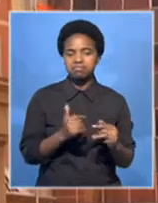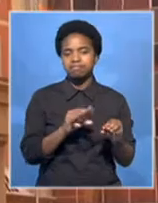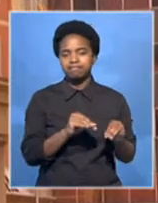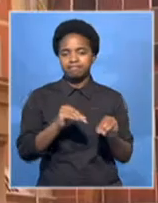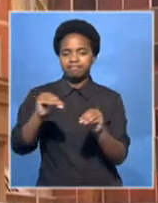Pretoria.